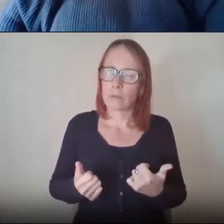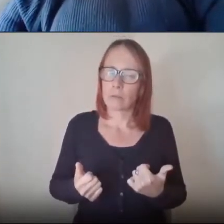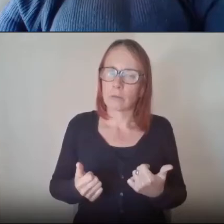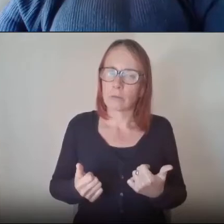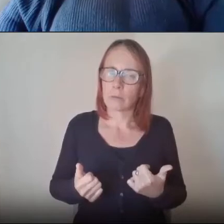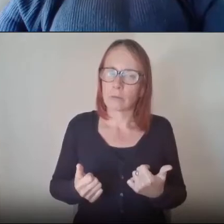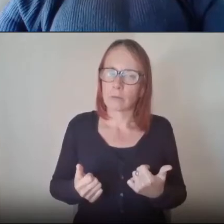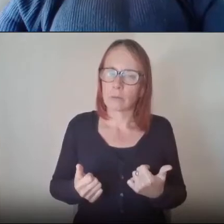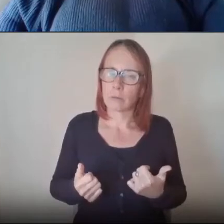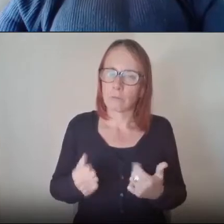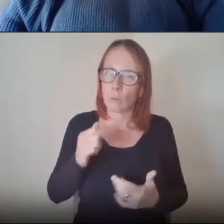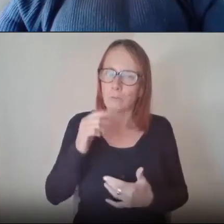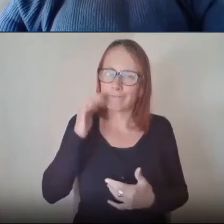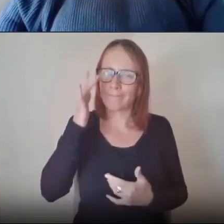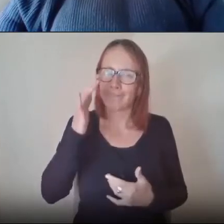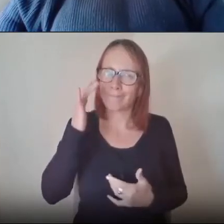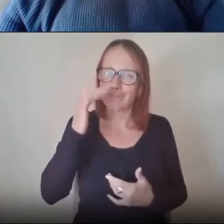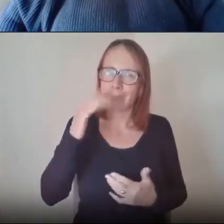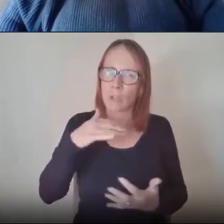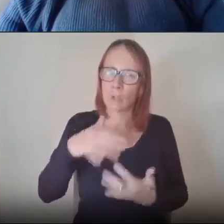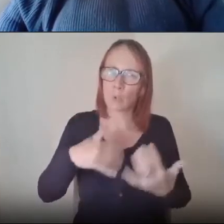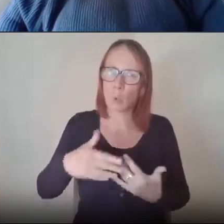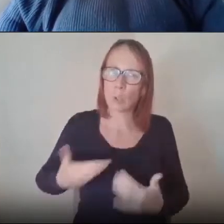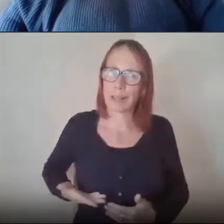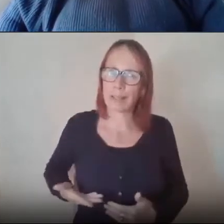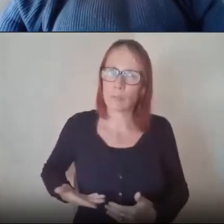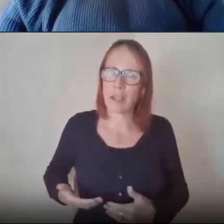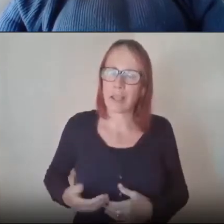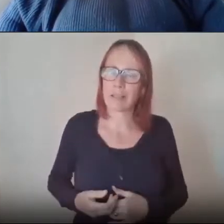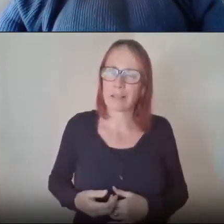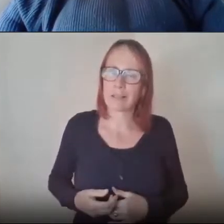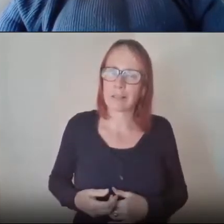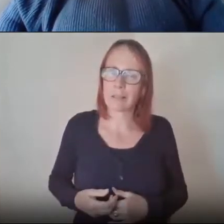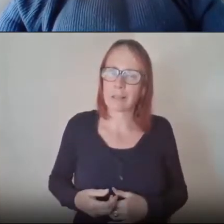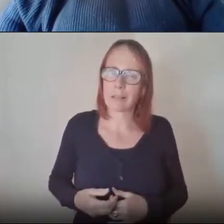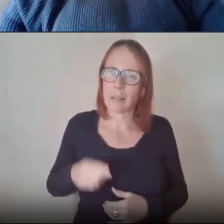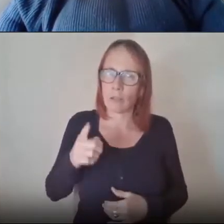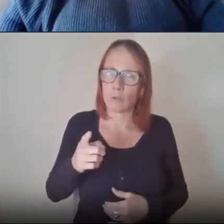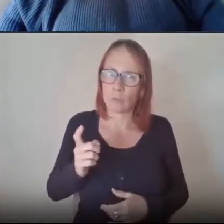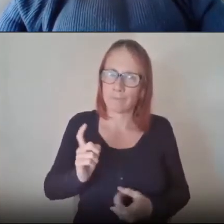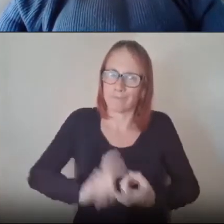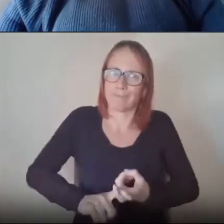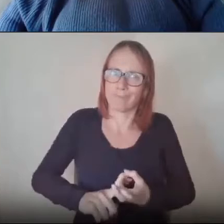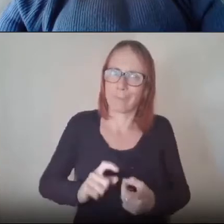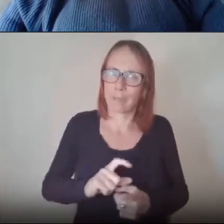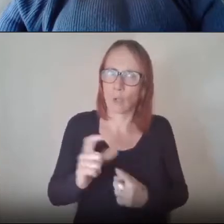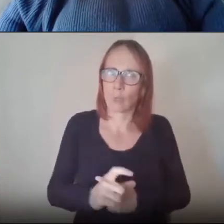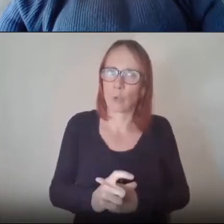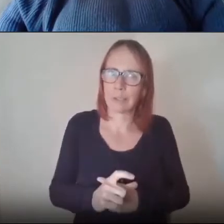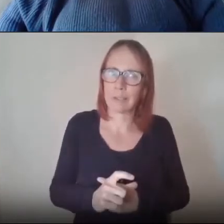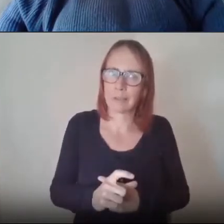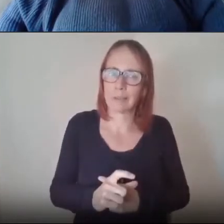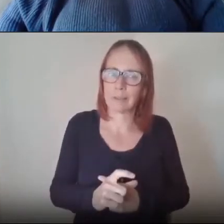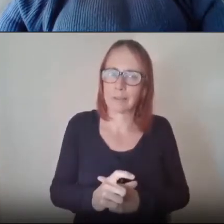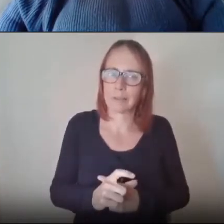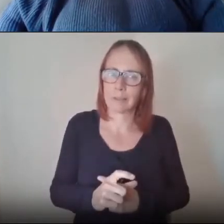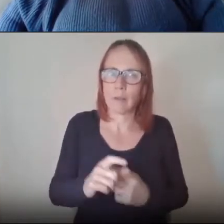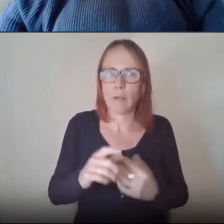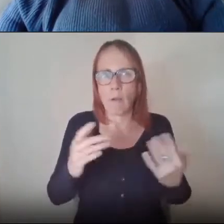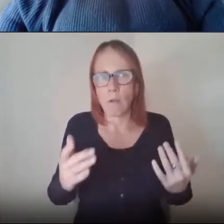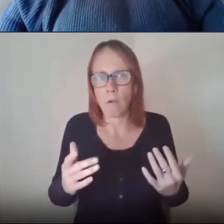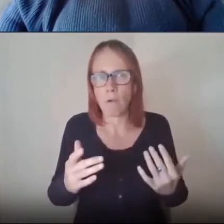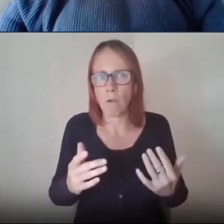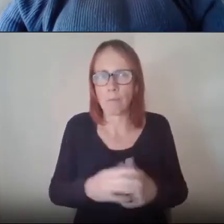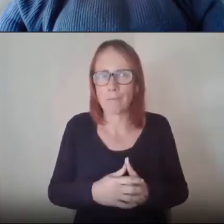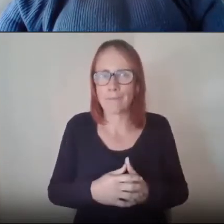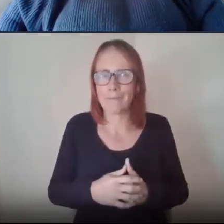enterprises and having value staying in the community somewhere uh or do you think it's at the moment it's